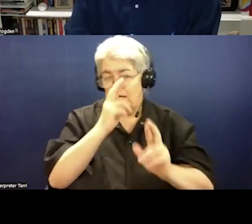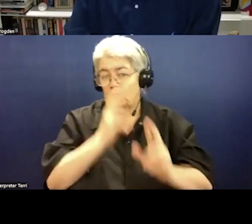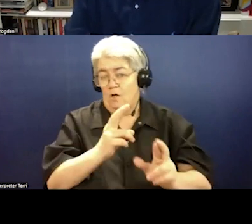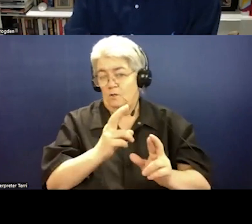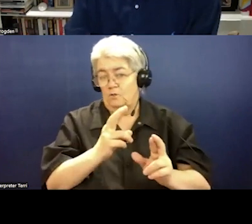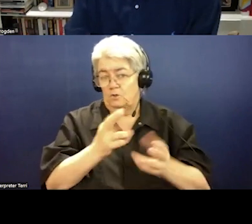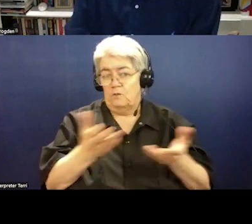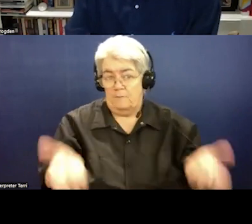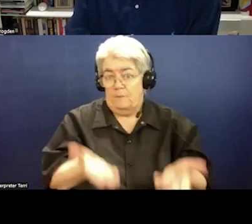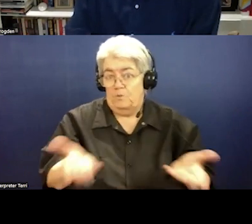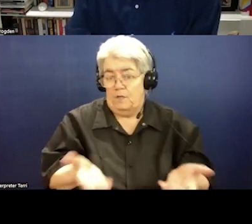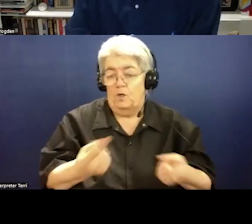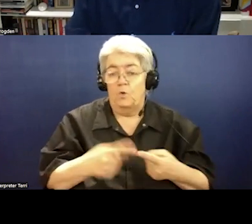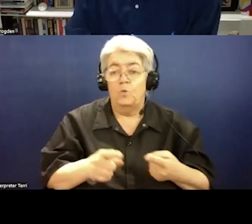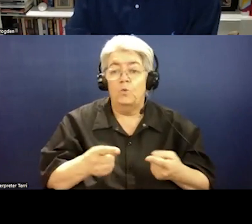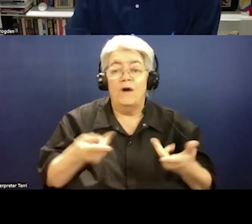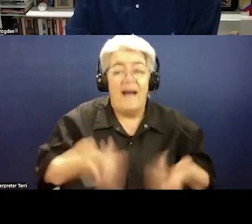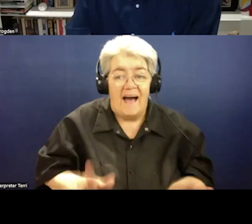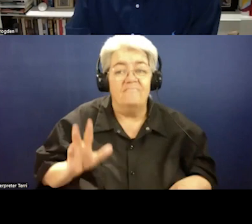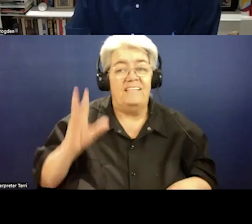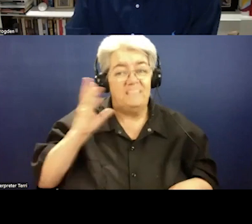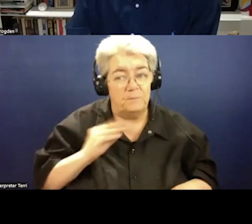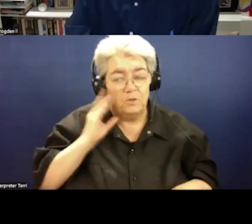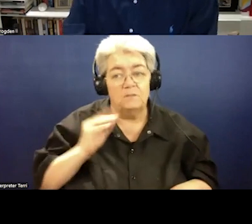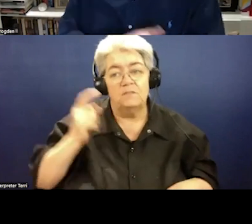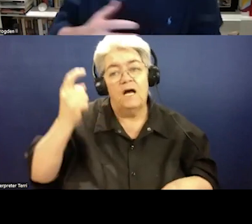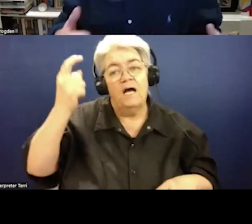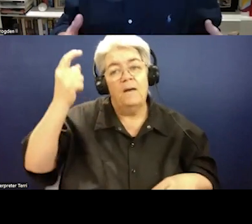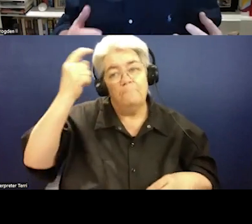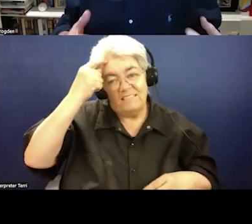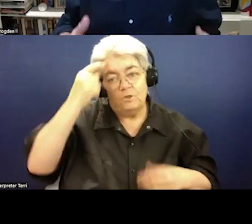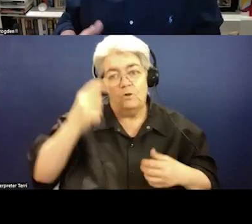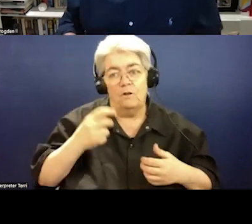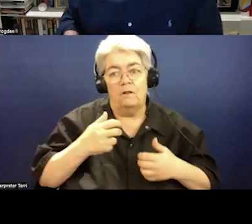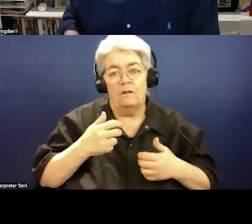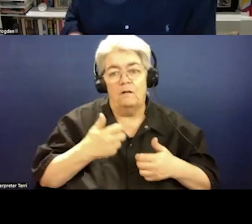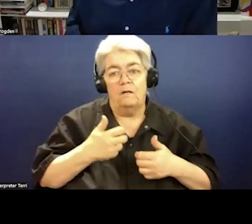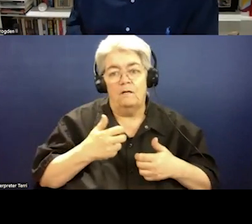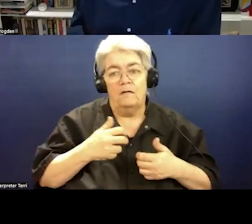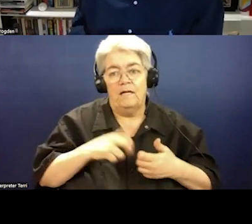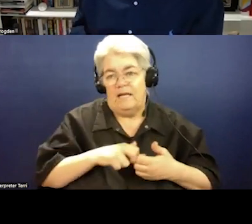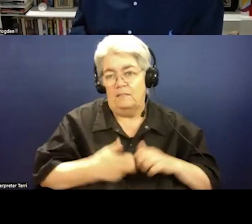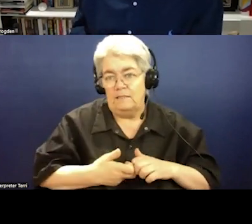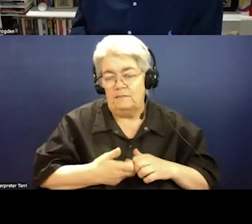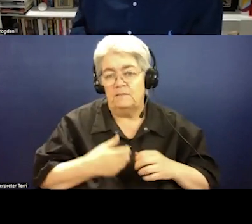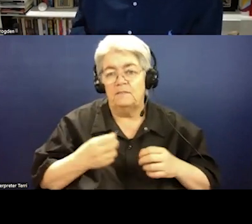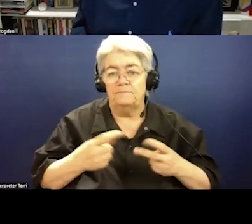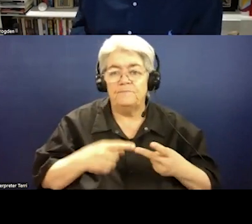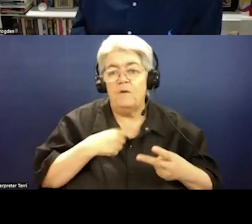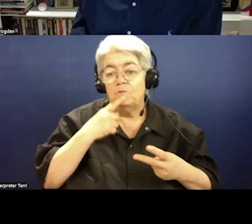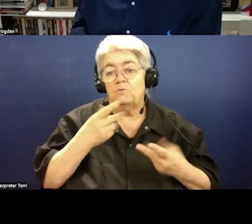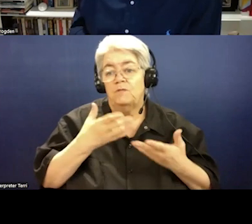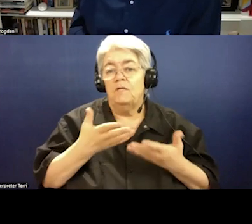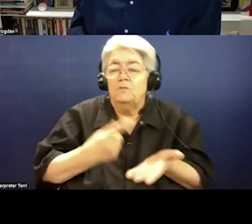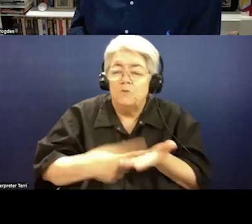lived experience experience mental illness. Although I want to, Lindsay, leave everybody with one request, and that is that we start